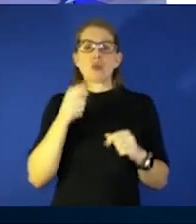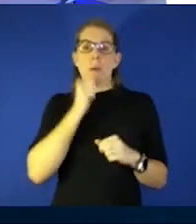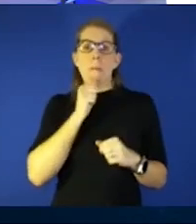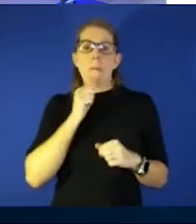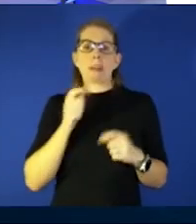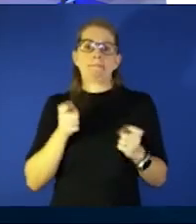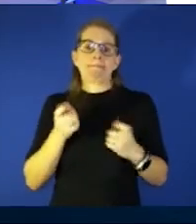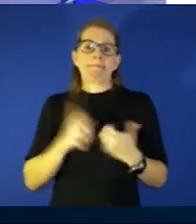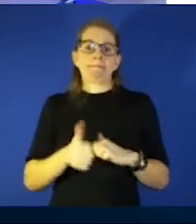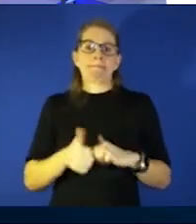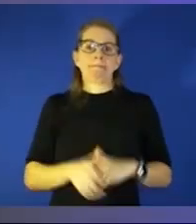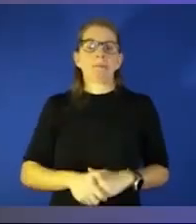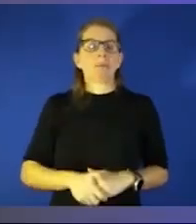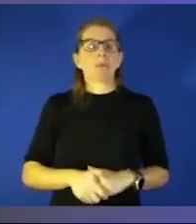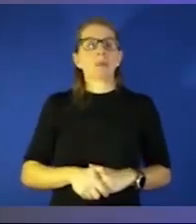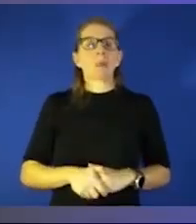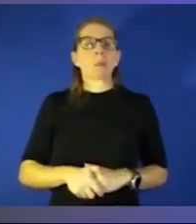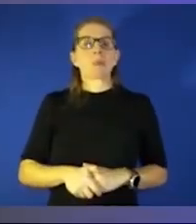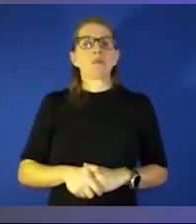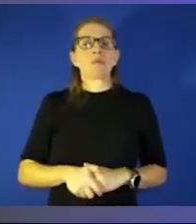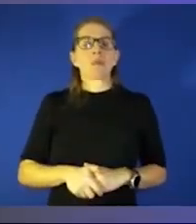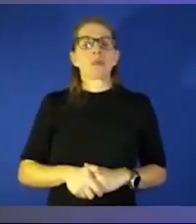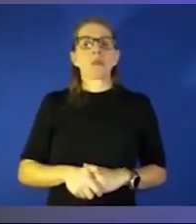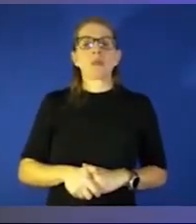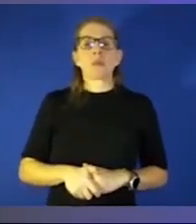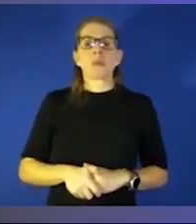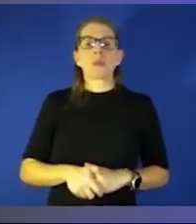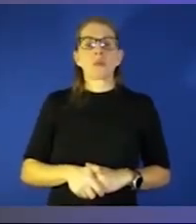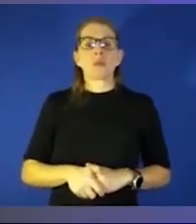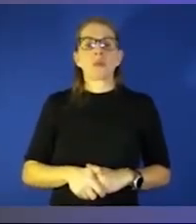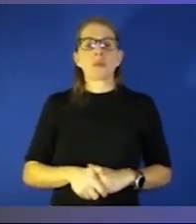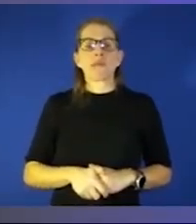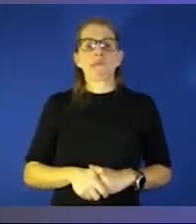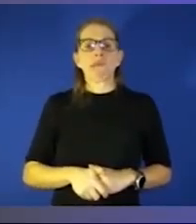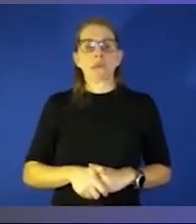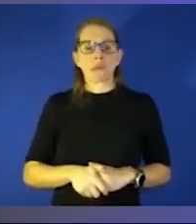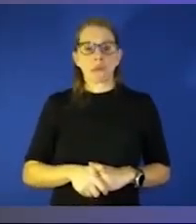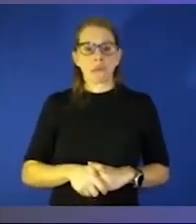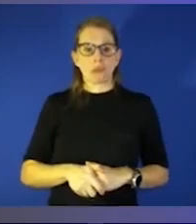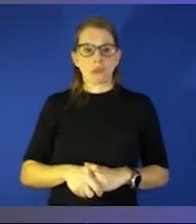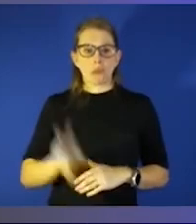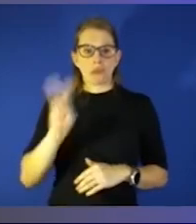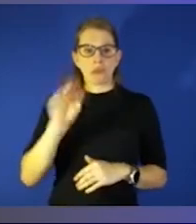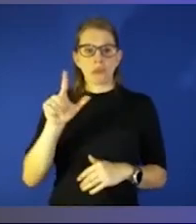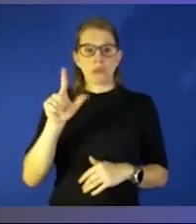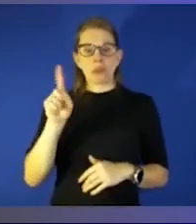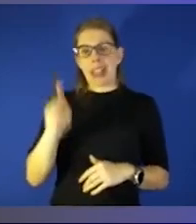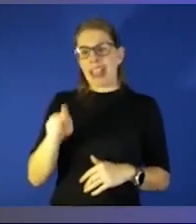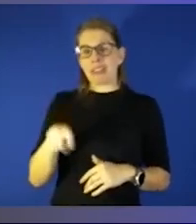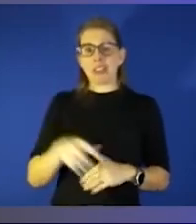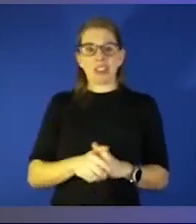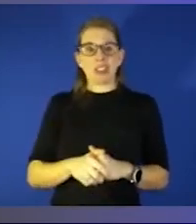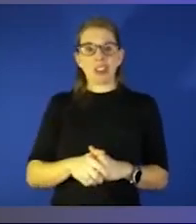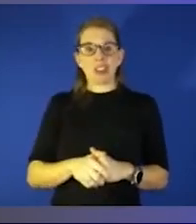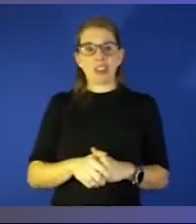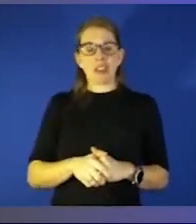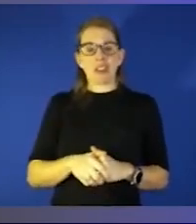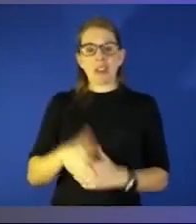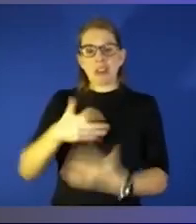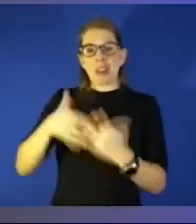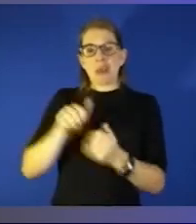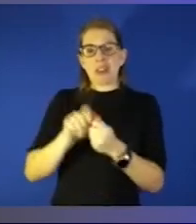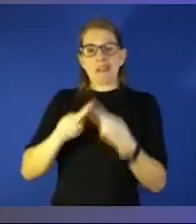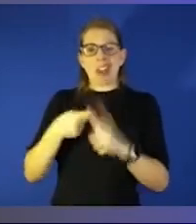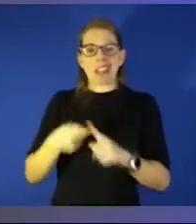well uh you know you just you just gotta get with your friends um